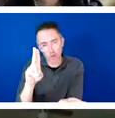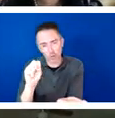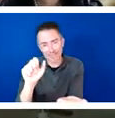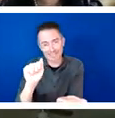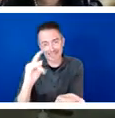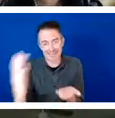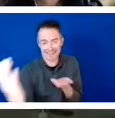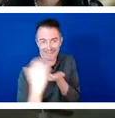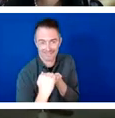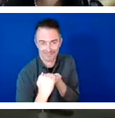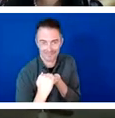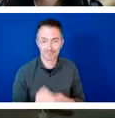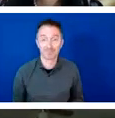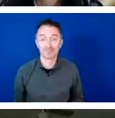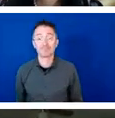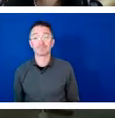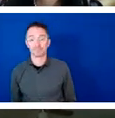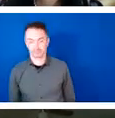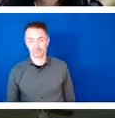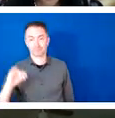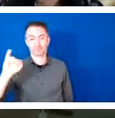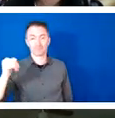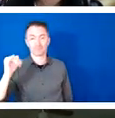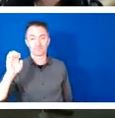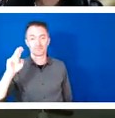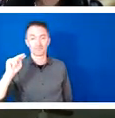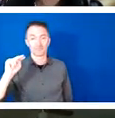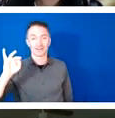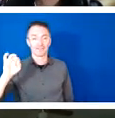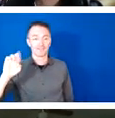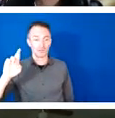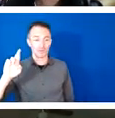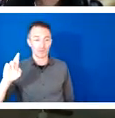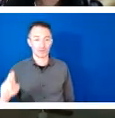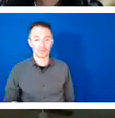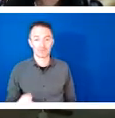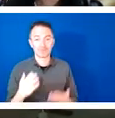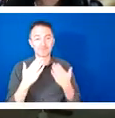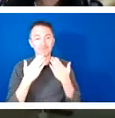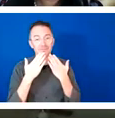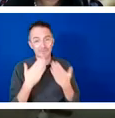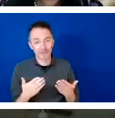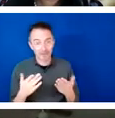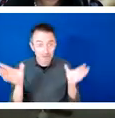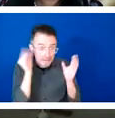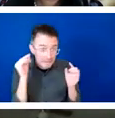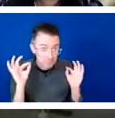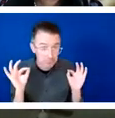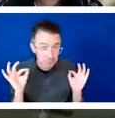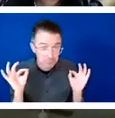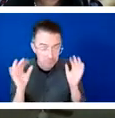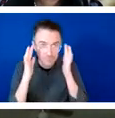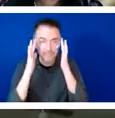thank you you can hear me right we can hear you fine good great well thank you